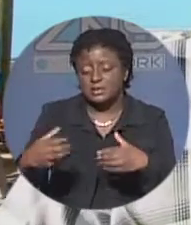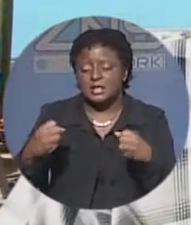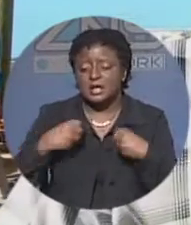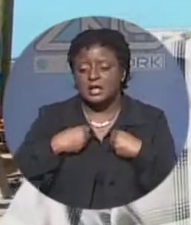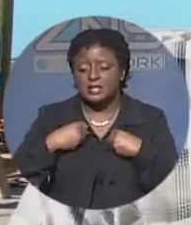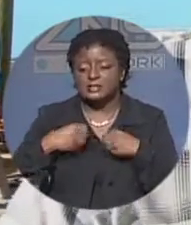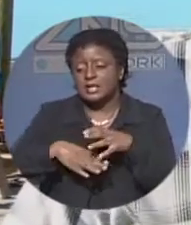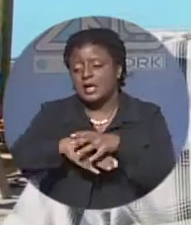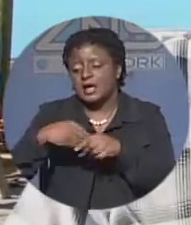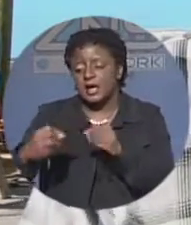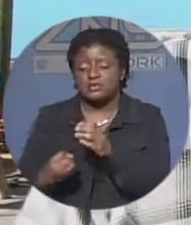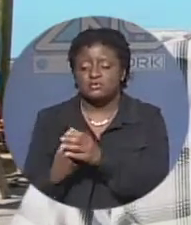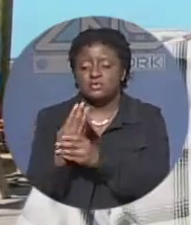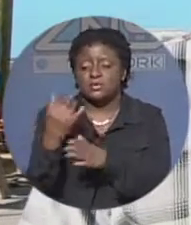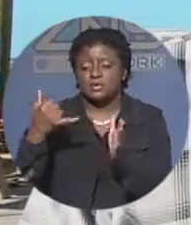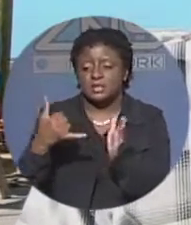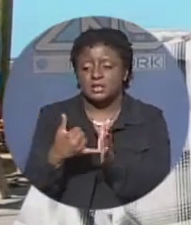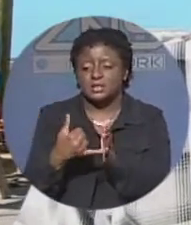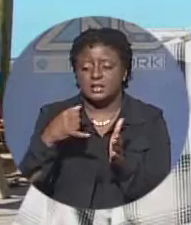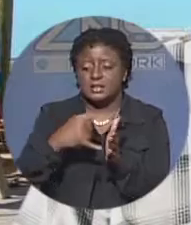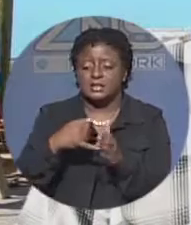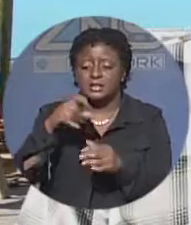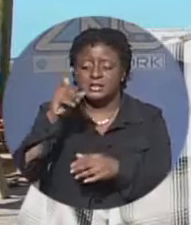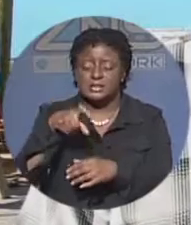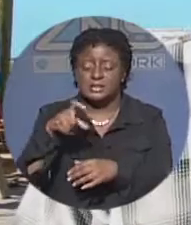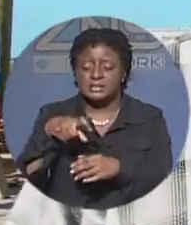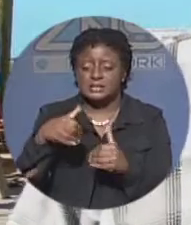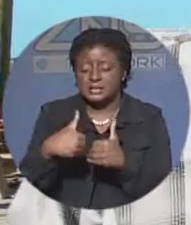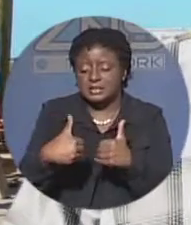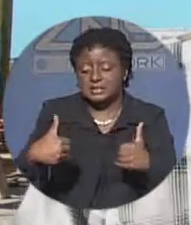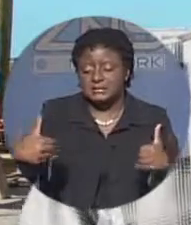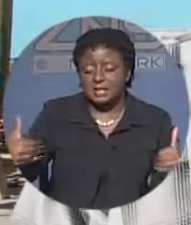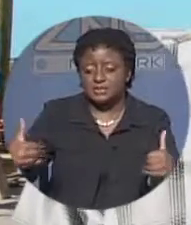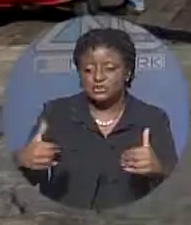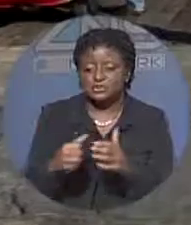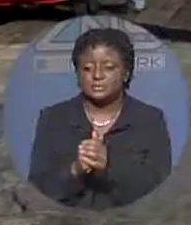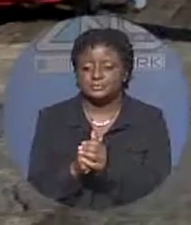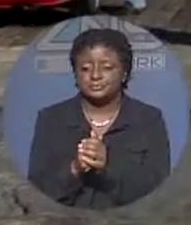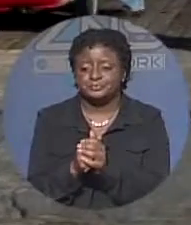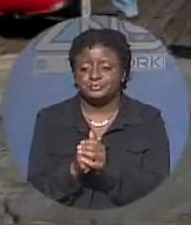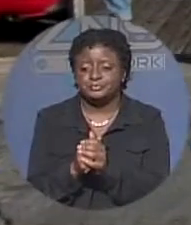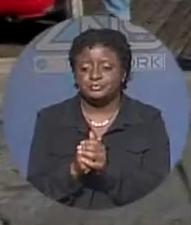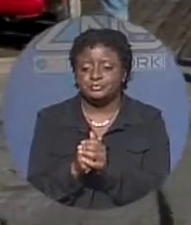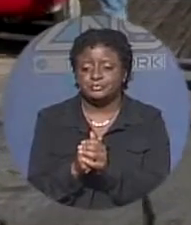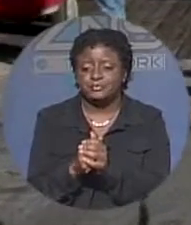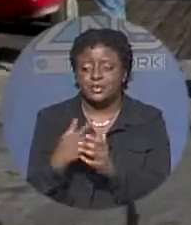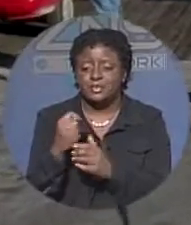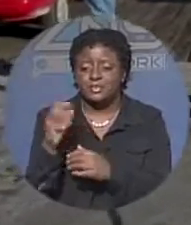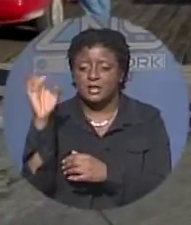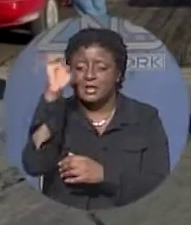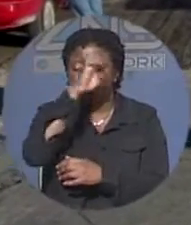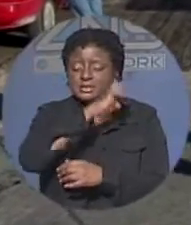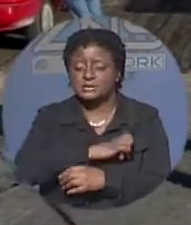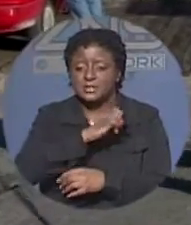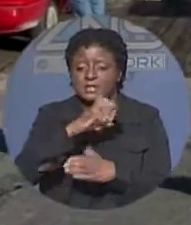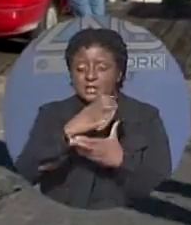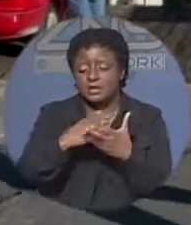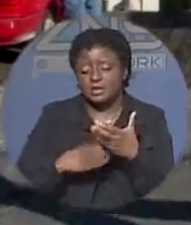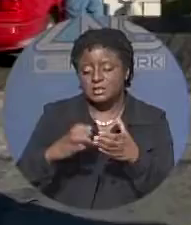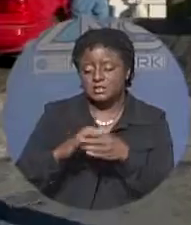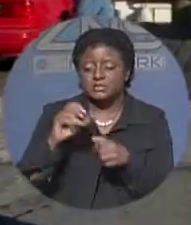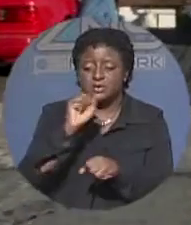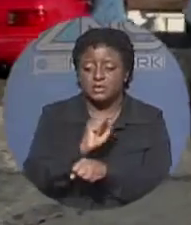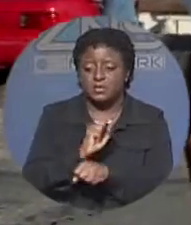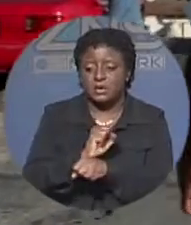and it needs expansion and it is uh really necessary for them to do that at this time the estimated cost of the work to the harbor